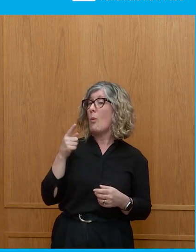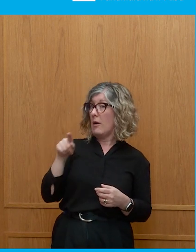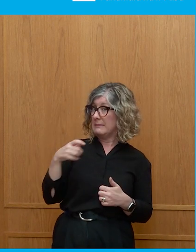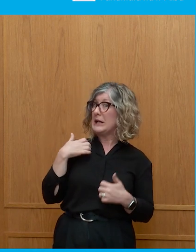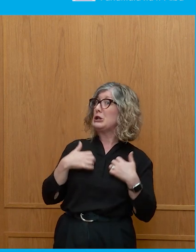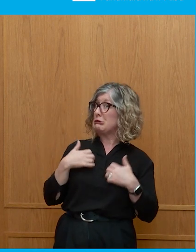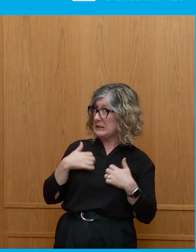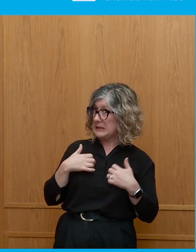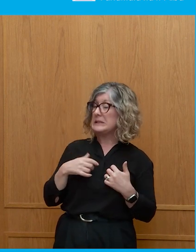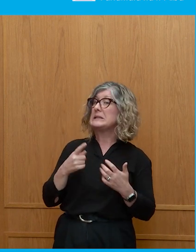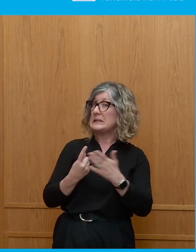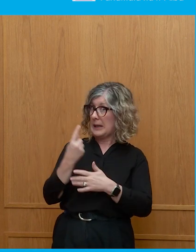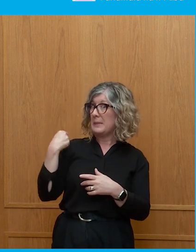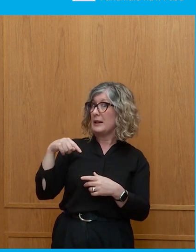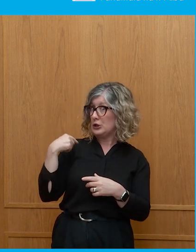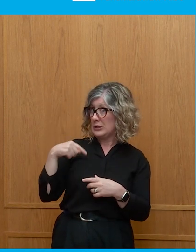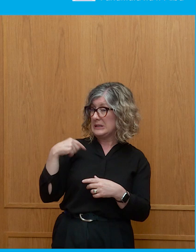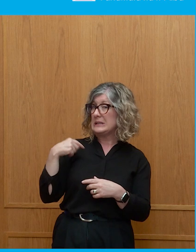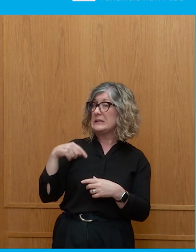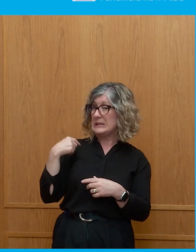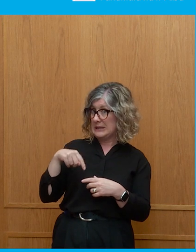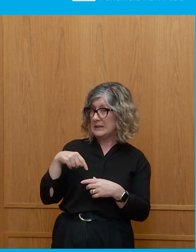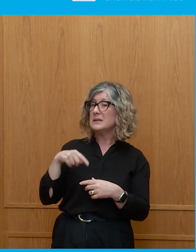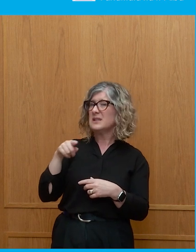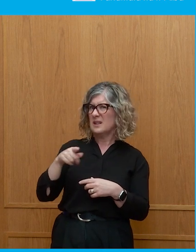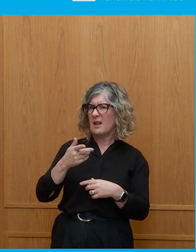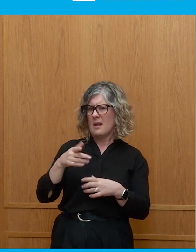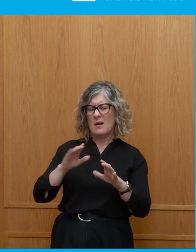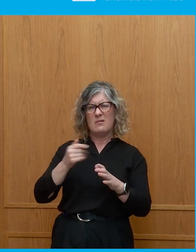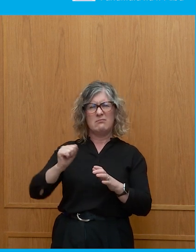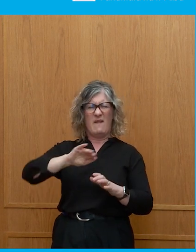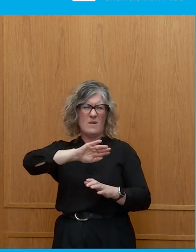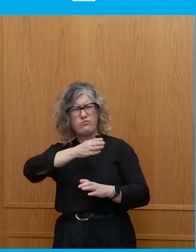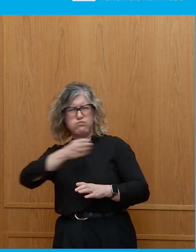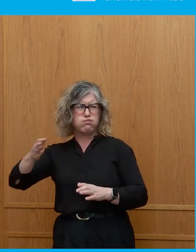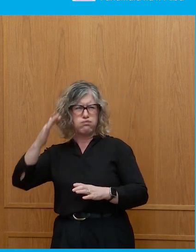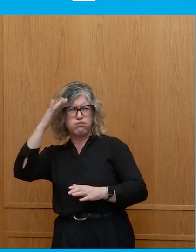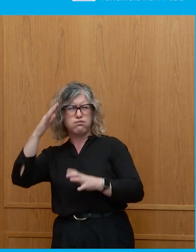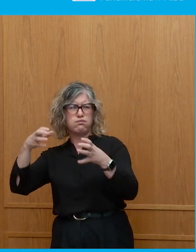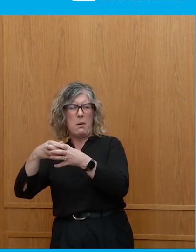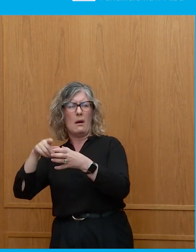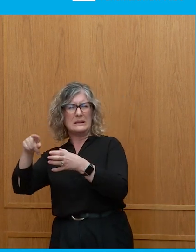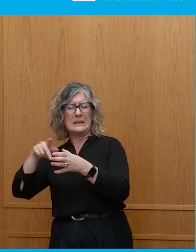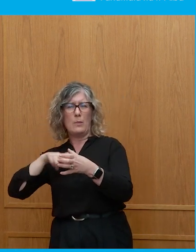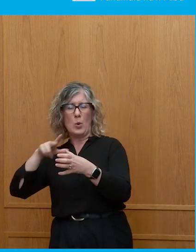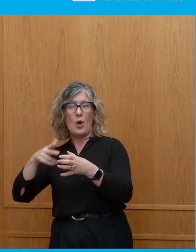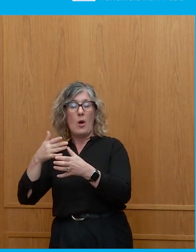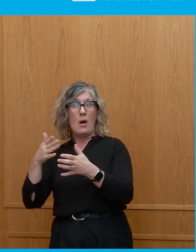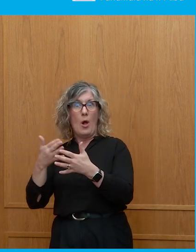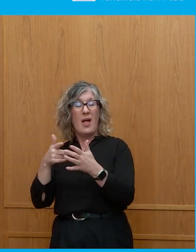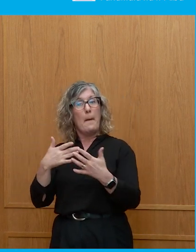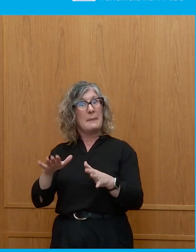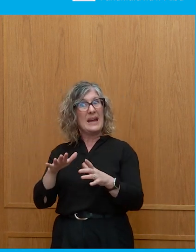this year. CHEGA, is that what they're called? The far right party did make gains. But a lot of people thought they were actually going to